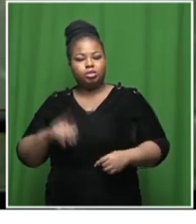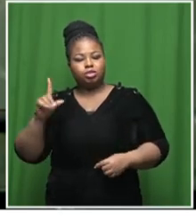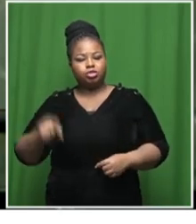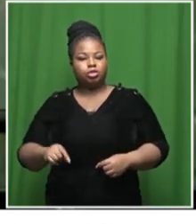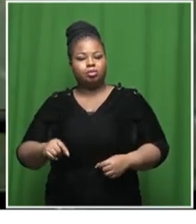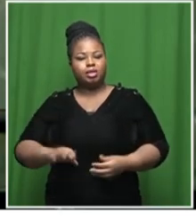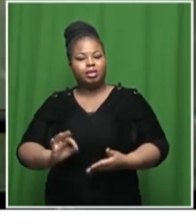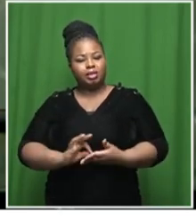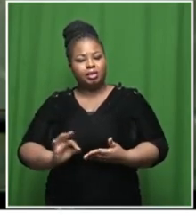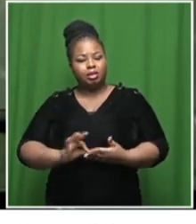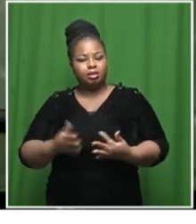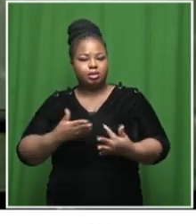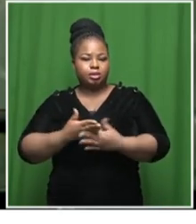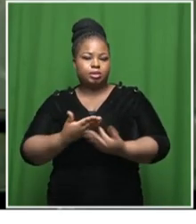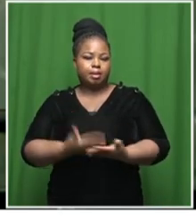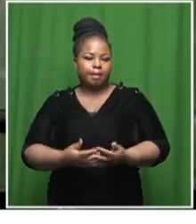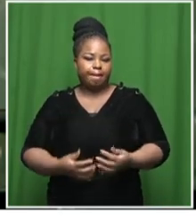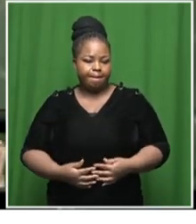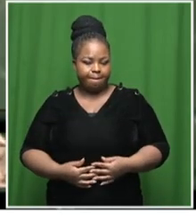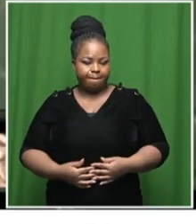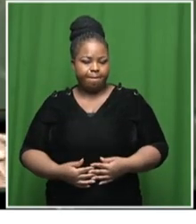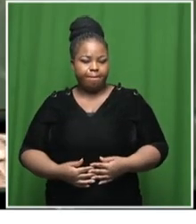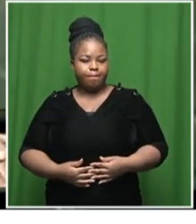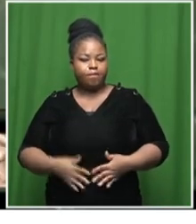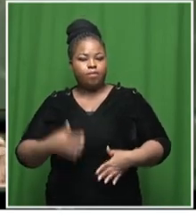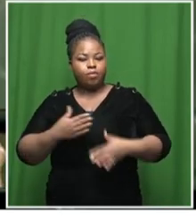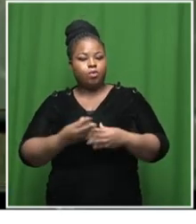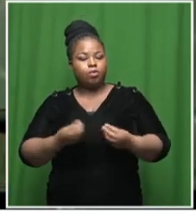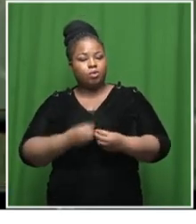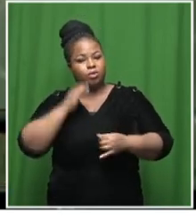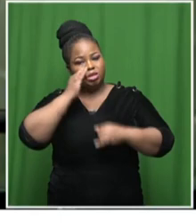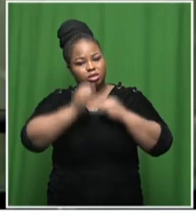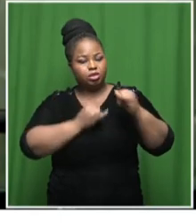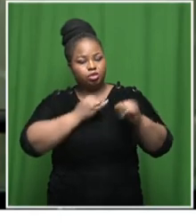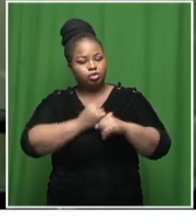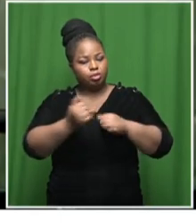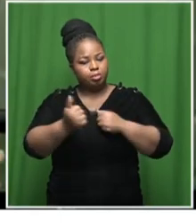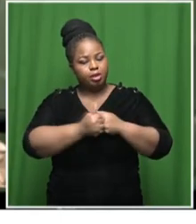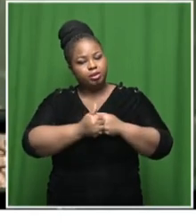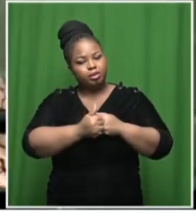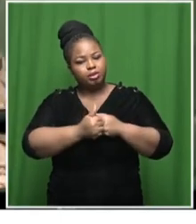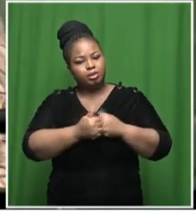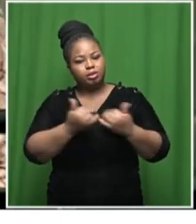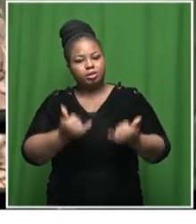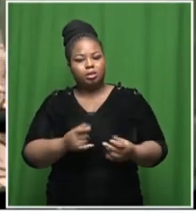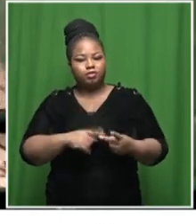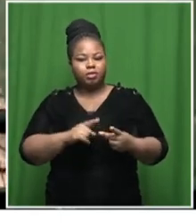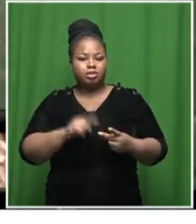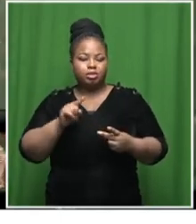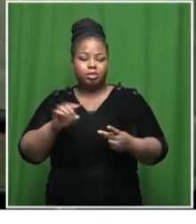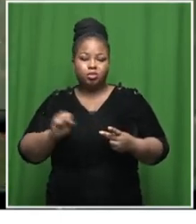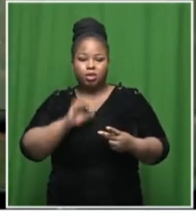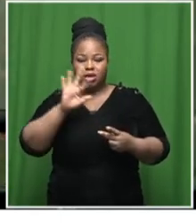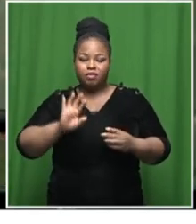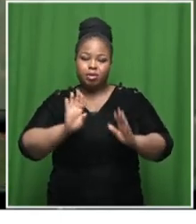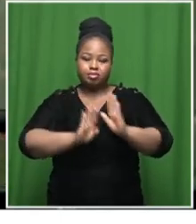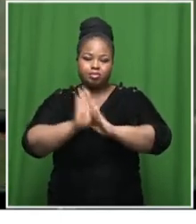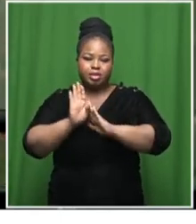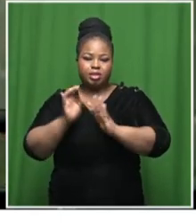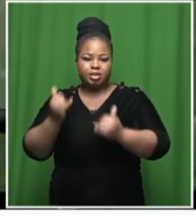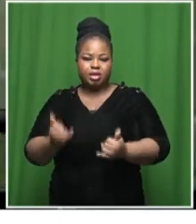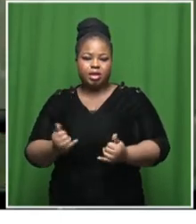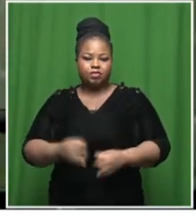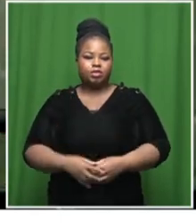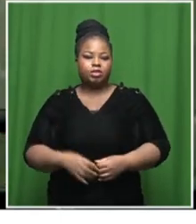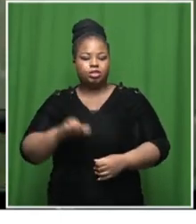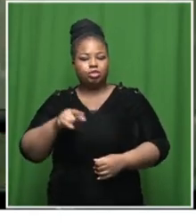cleaner and more accessible working with international partners South Africa is developing its just